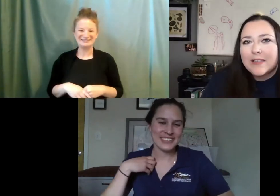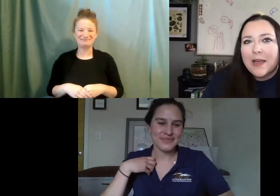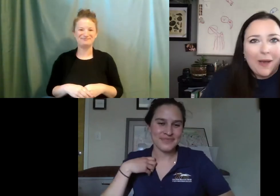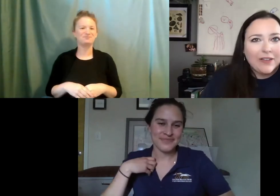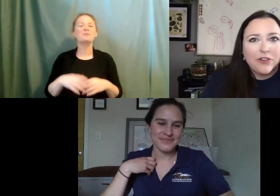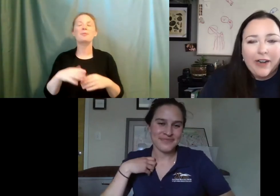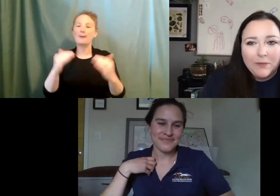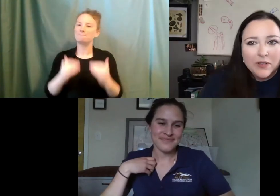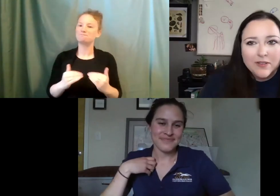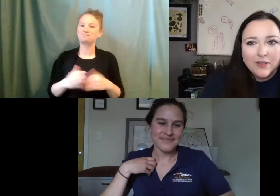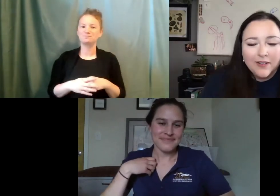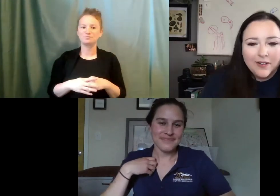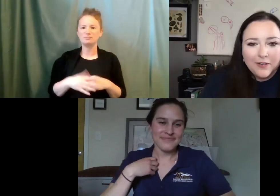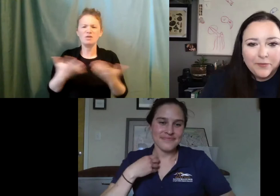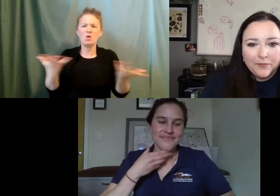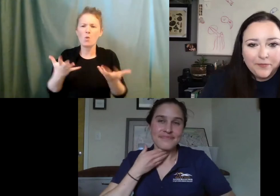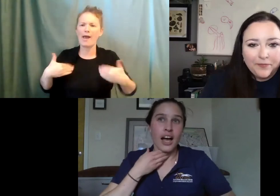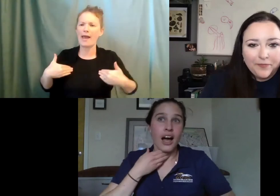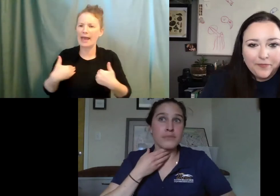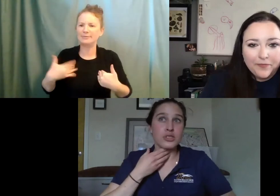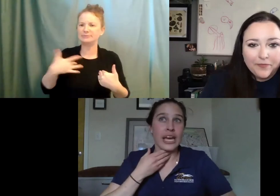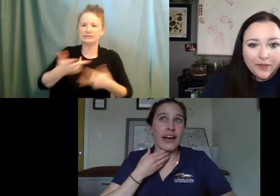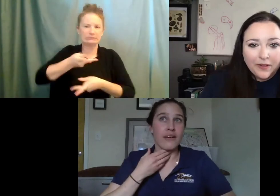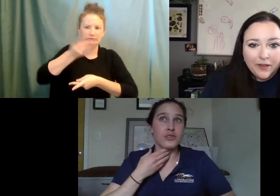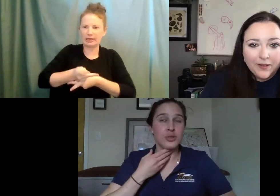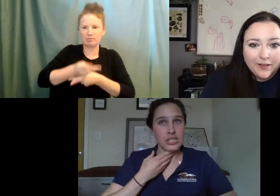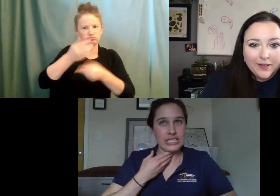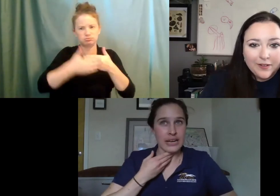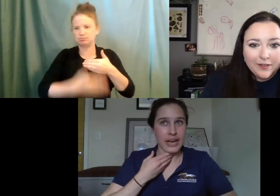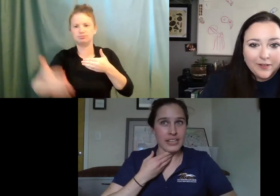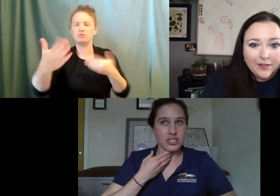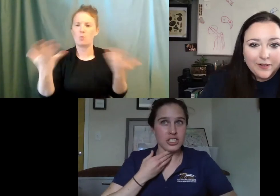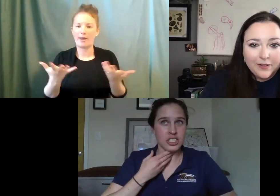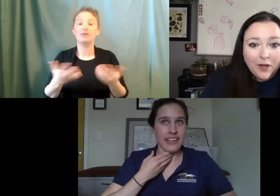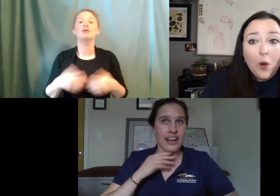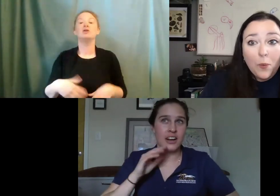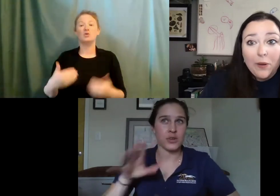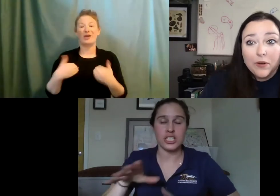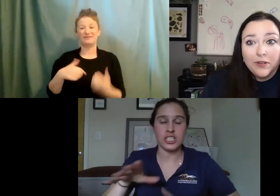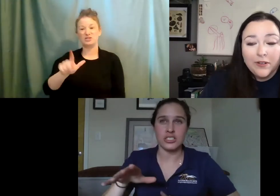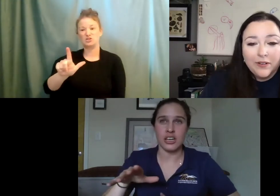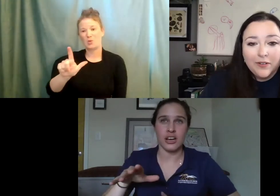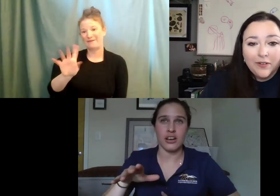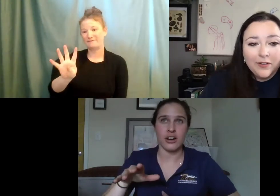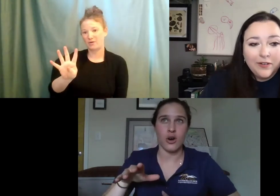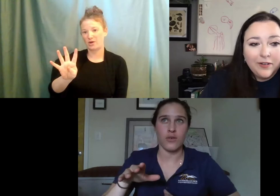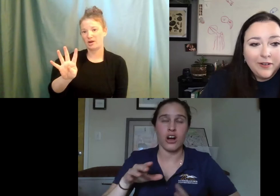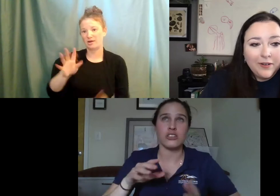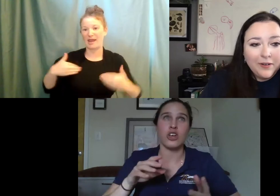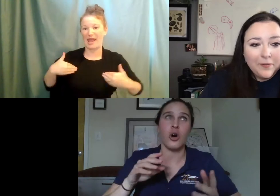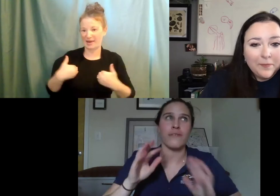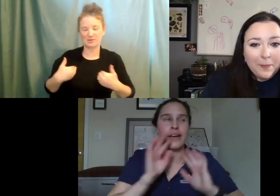as ambassador animals? Um, so we have two dozen ambassadors and that kind of ranges, uh,